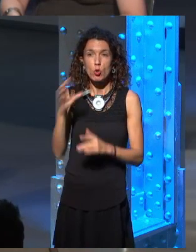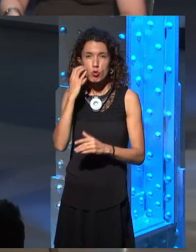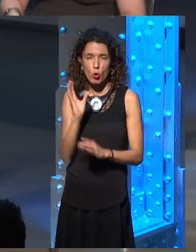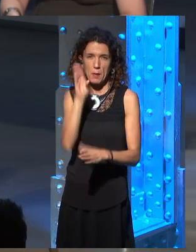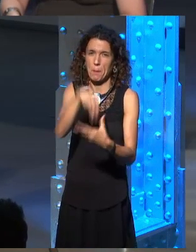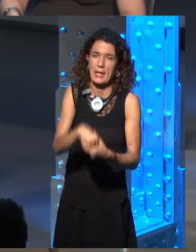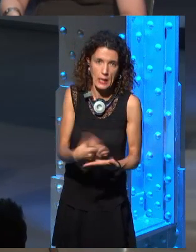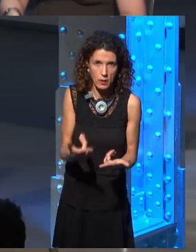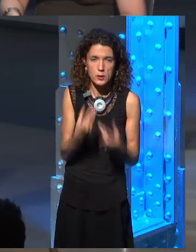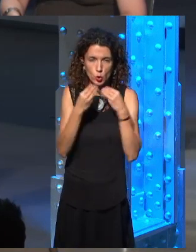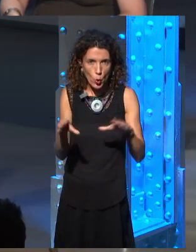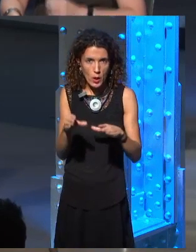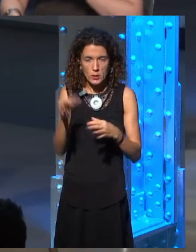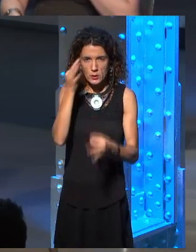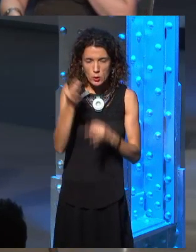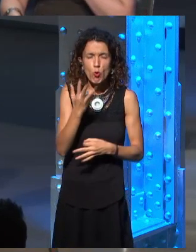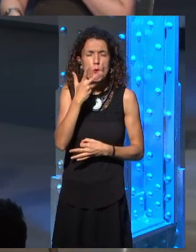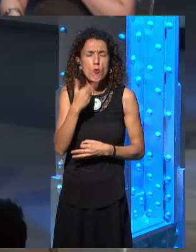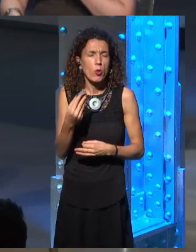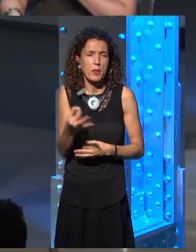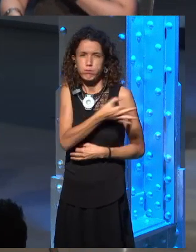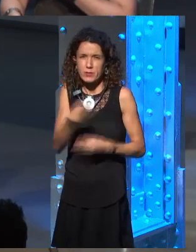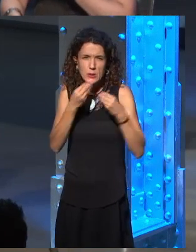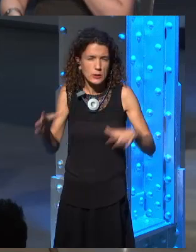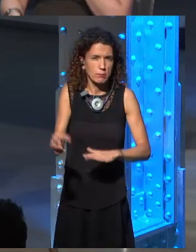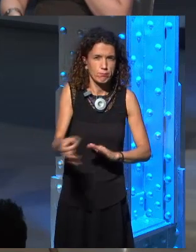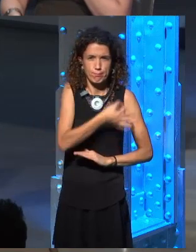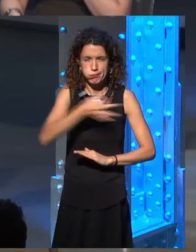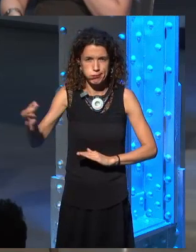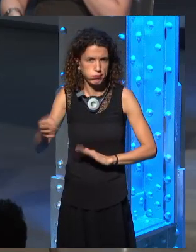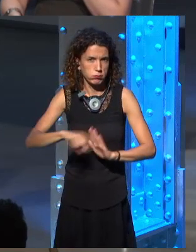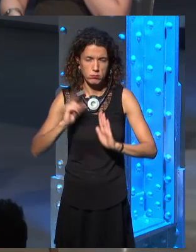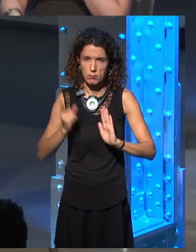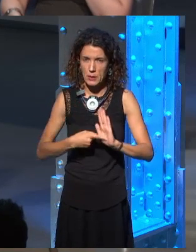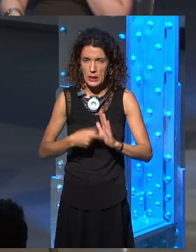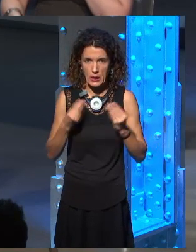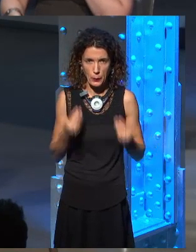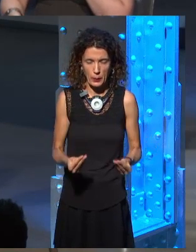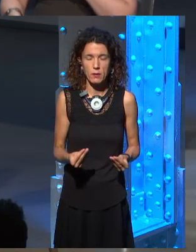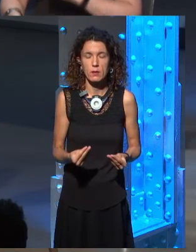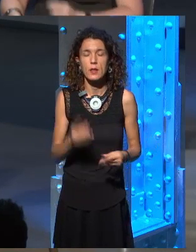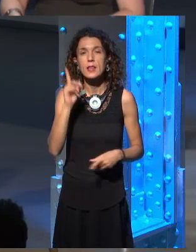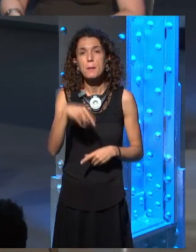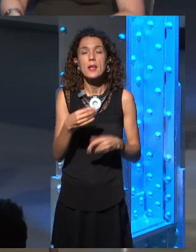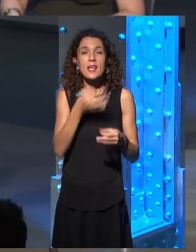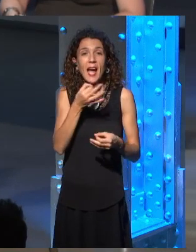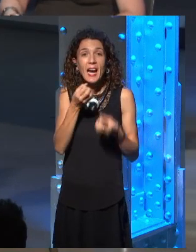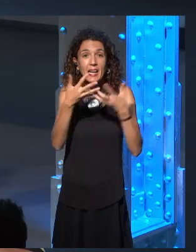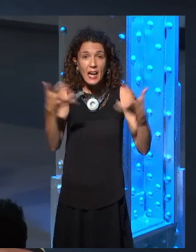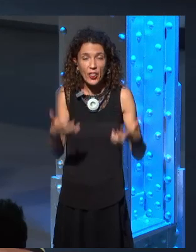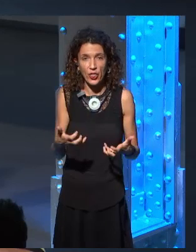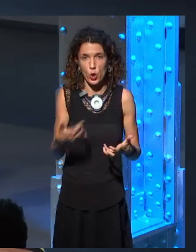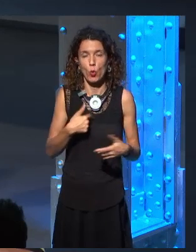he know better than anyone? He knows himself. And so, his views on violence and his views on politics and his views